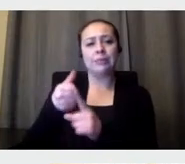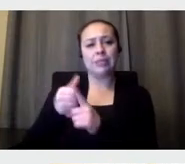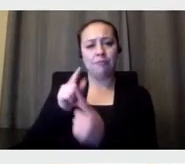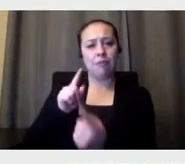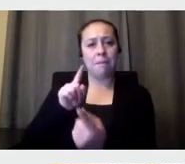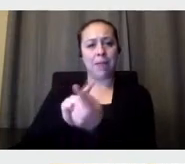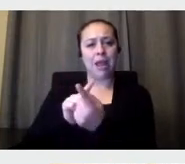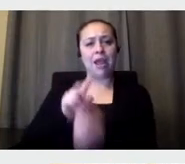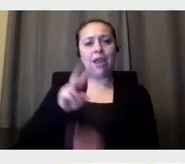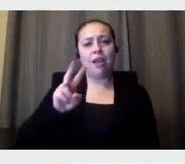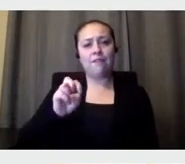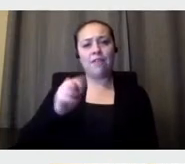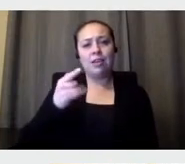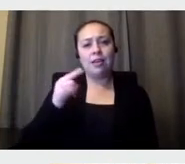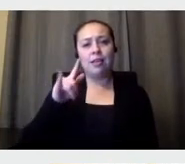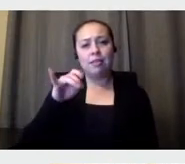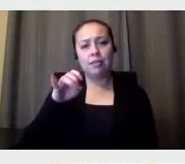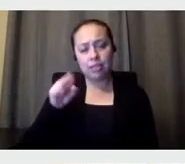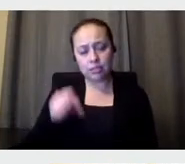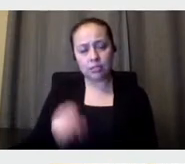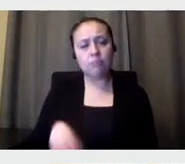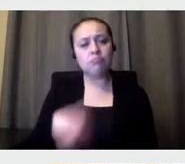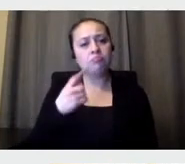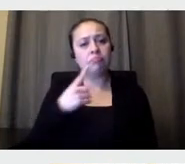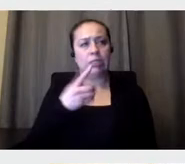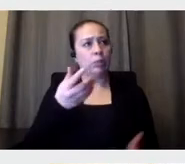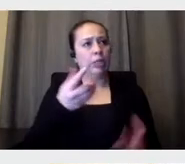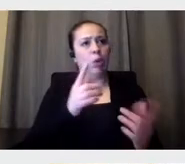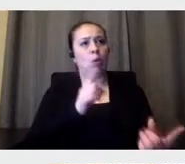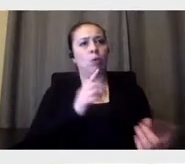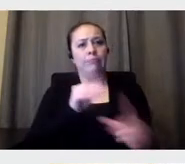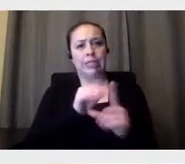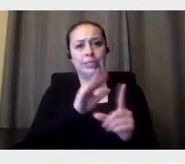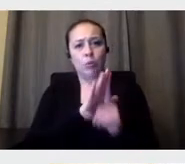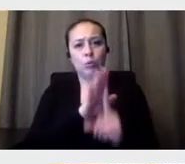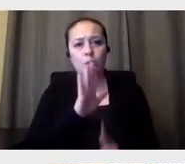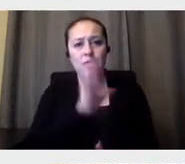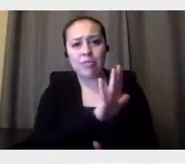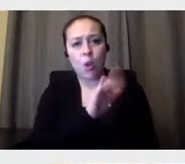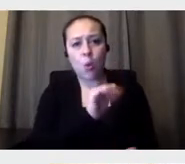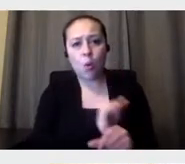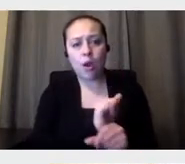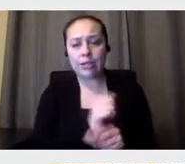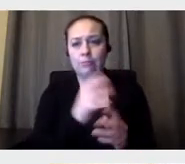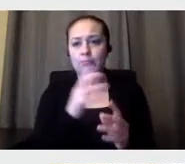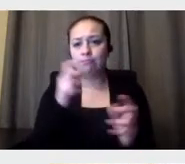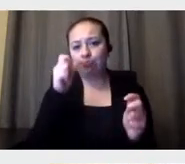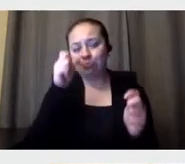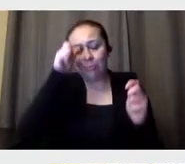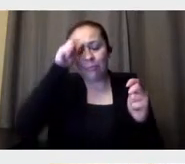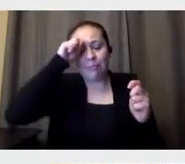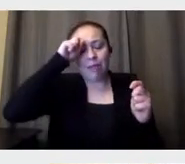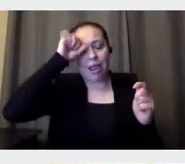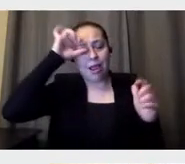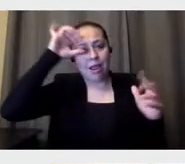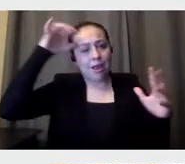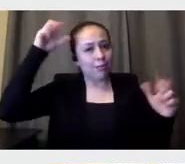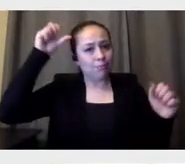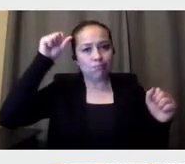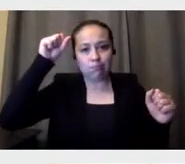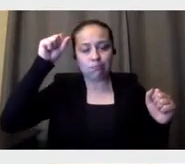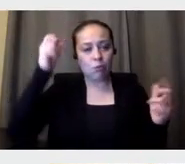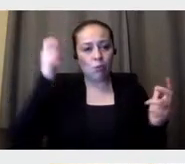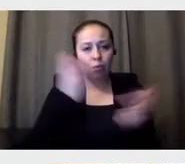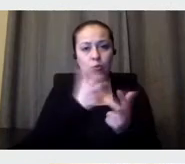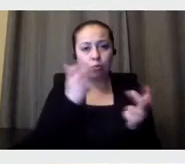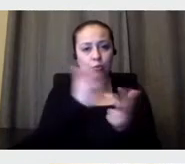And he introduced me to, to his work and I was like, I can't believe what, what, what they, what, what they did.